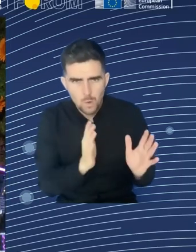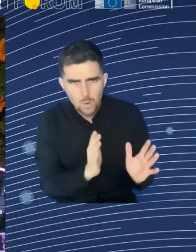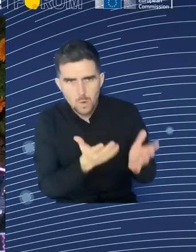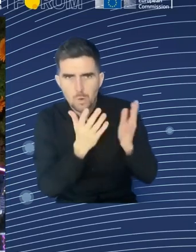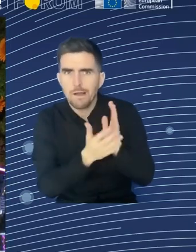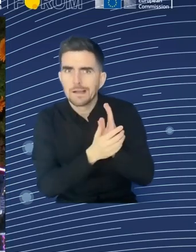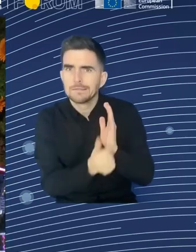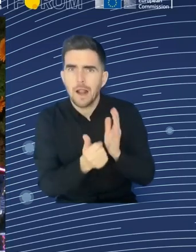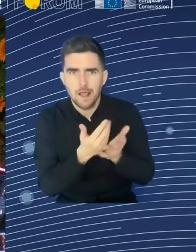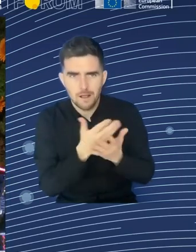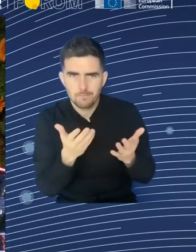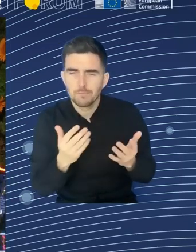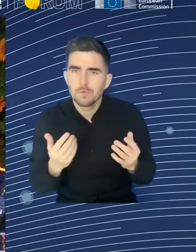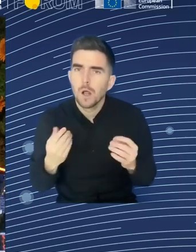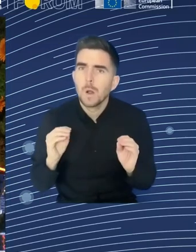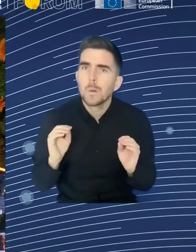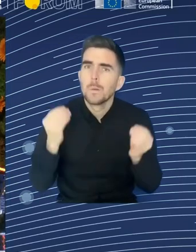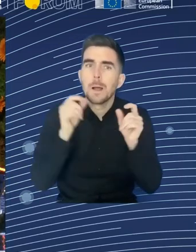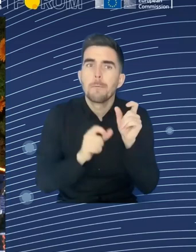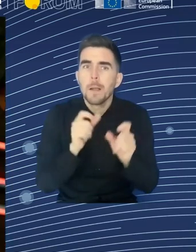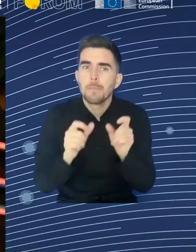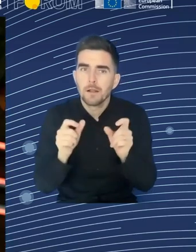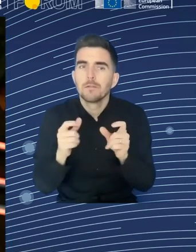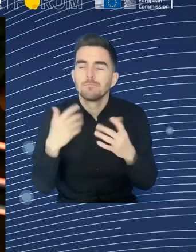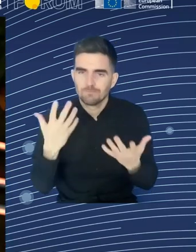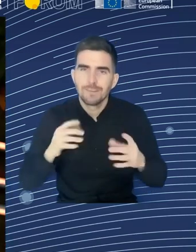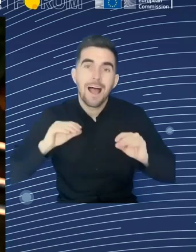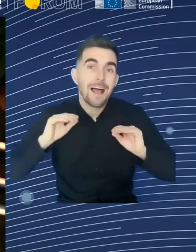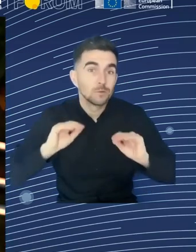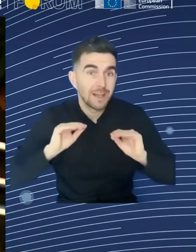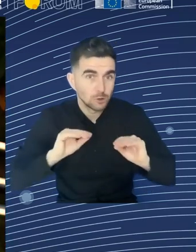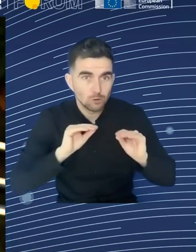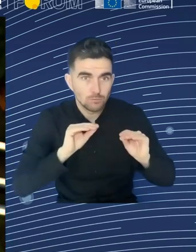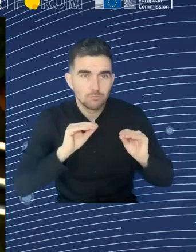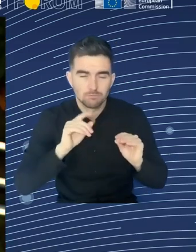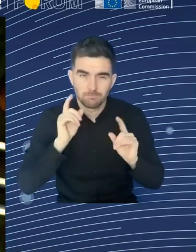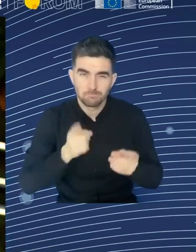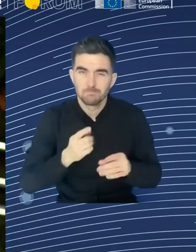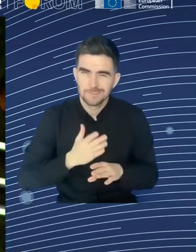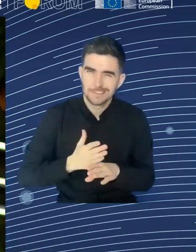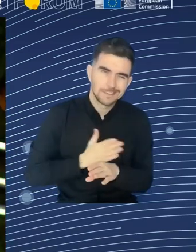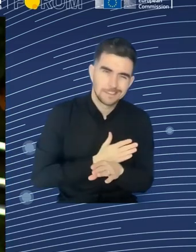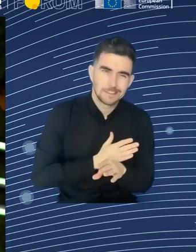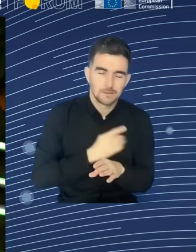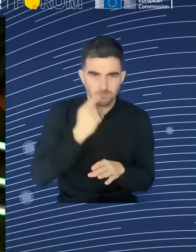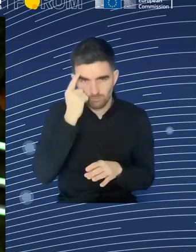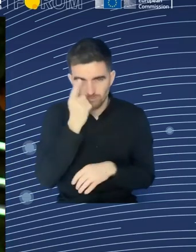Then we need to think about how to keep people engaged on the labor market, because when they work, they of course